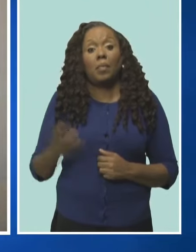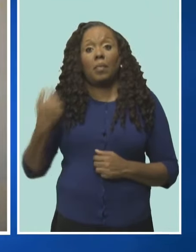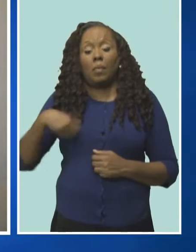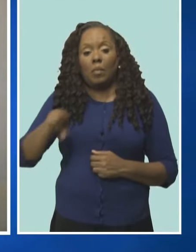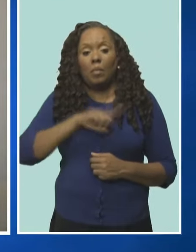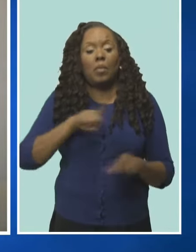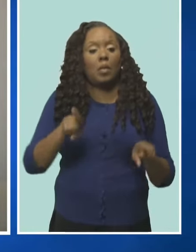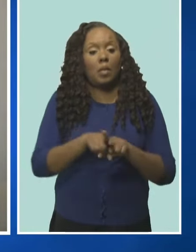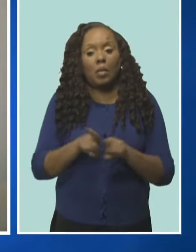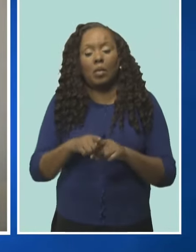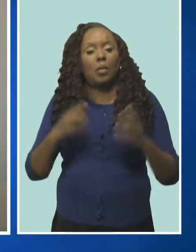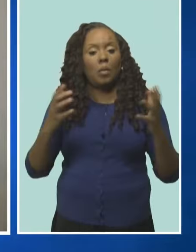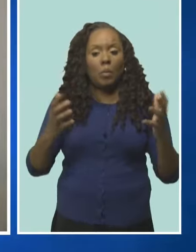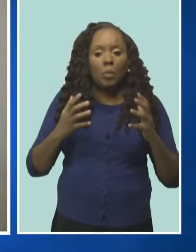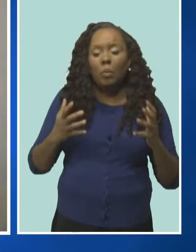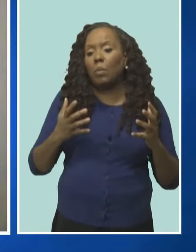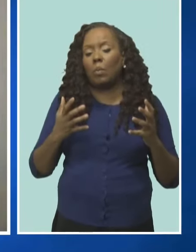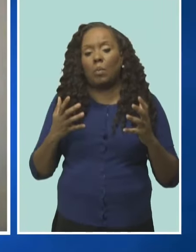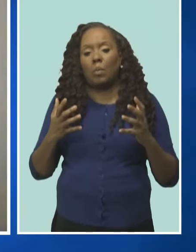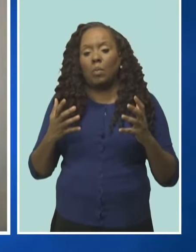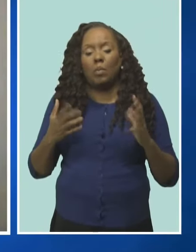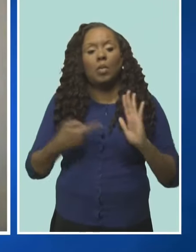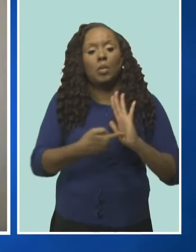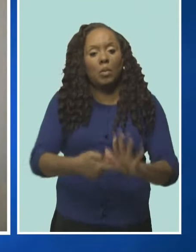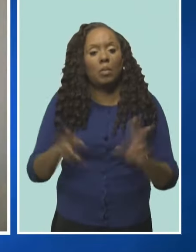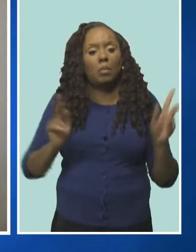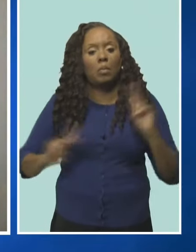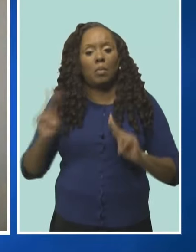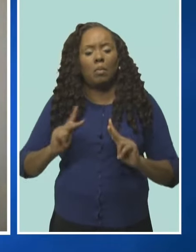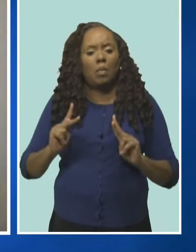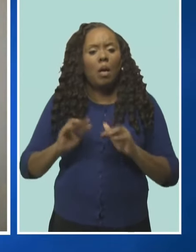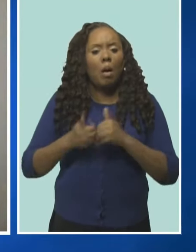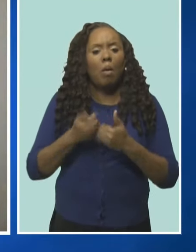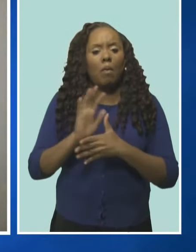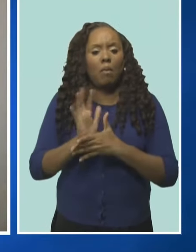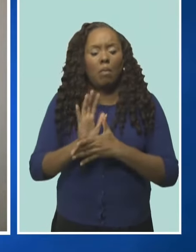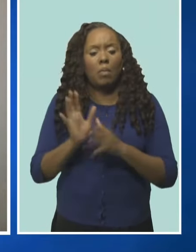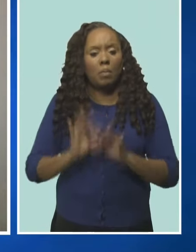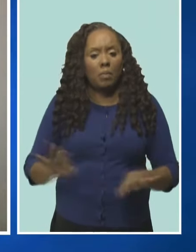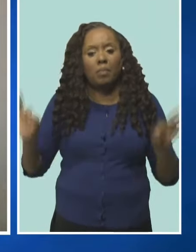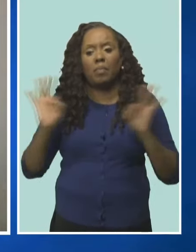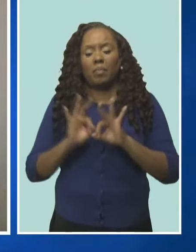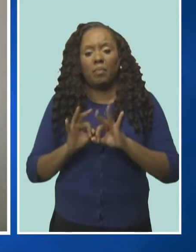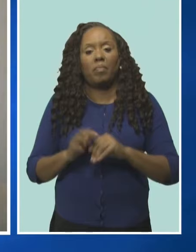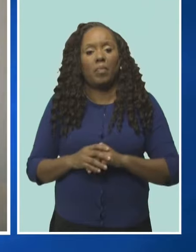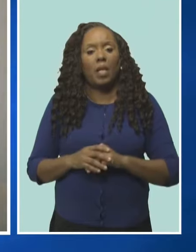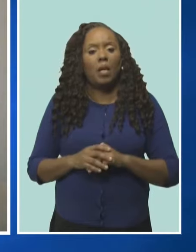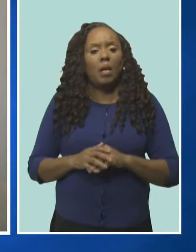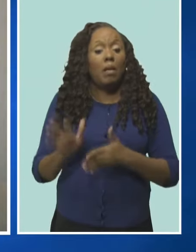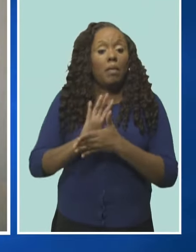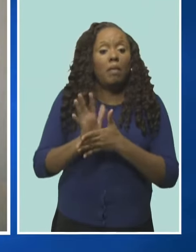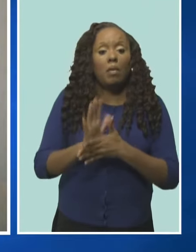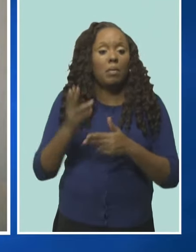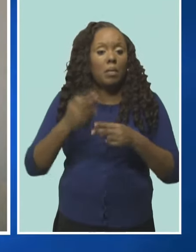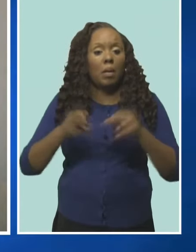or the further promotion of the importance of film. As you know, generally, as you open with the Orient economy, that